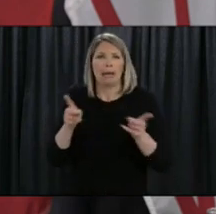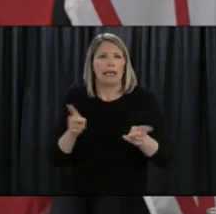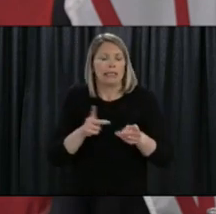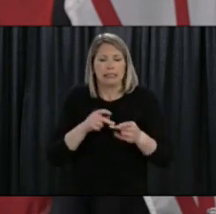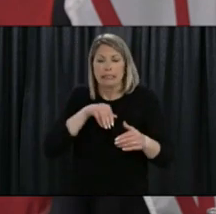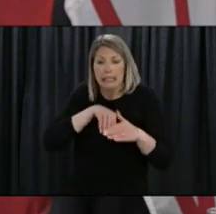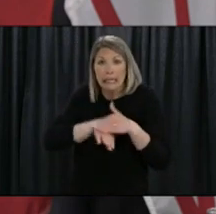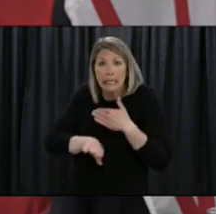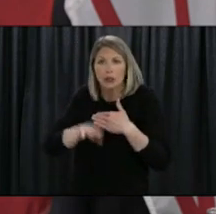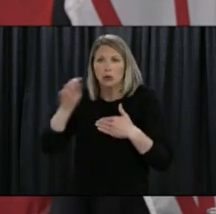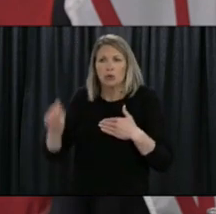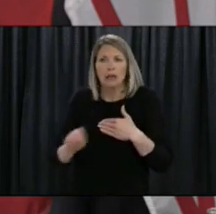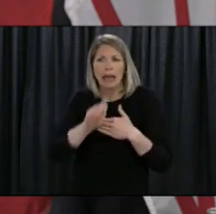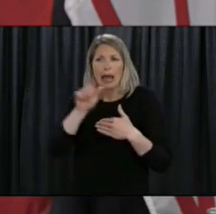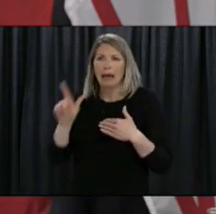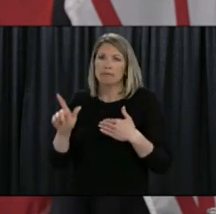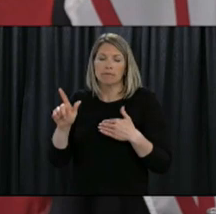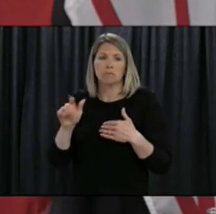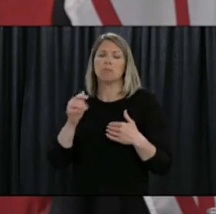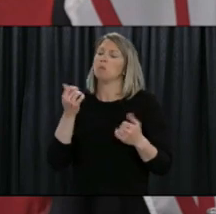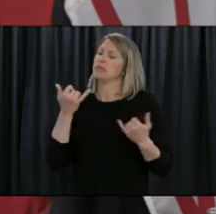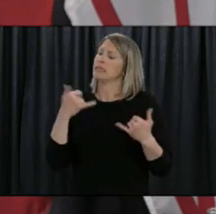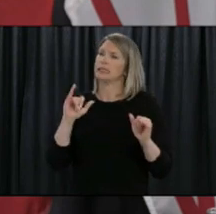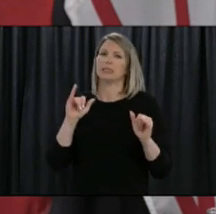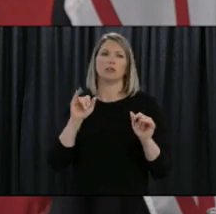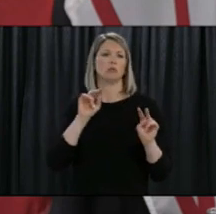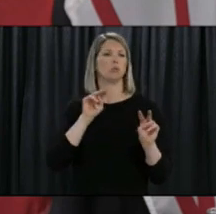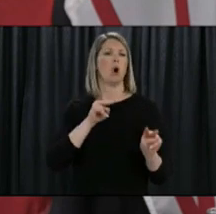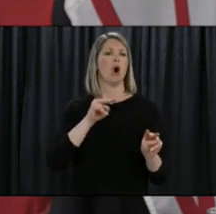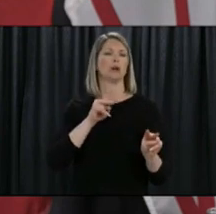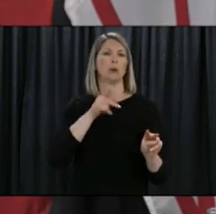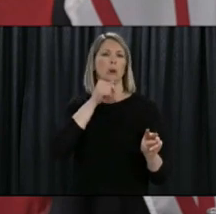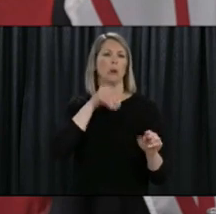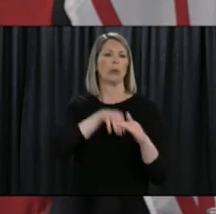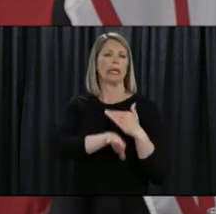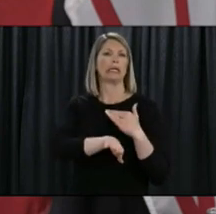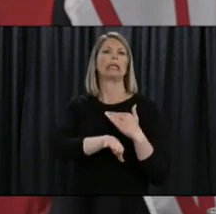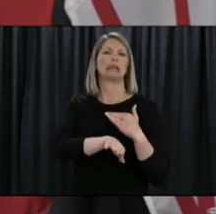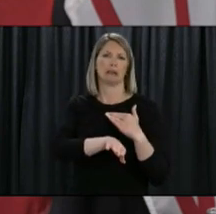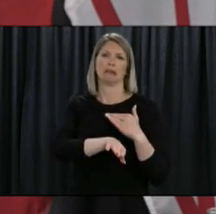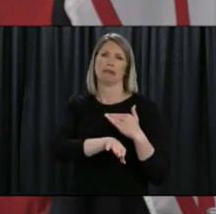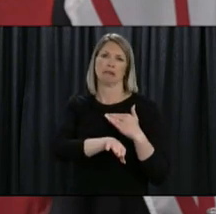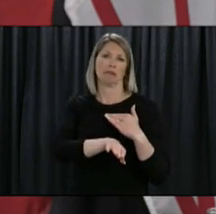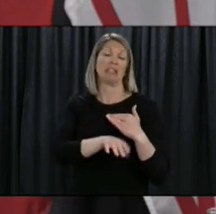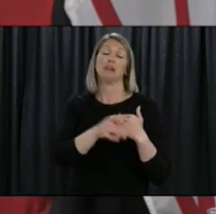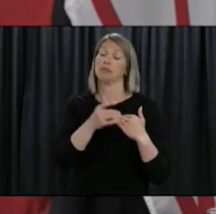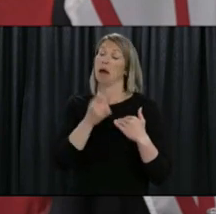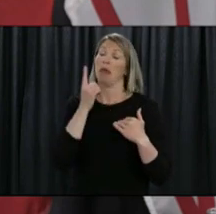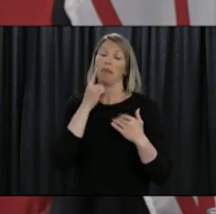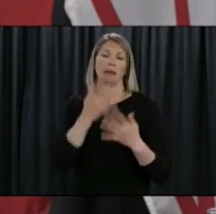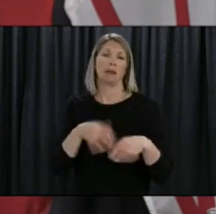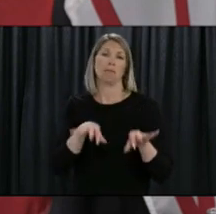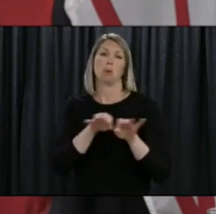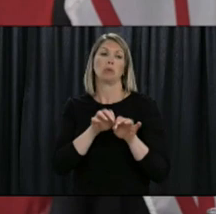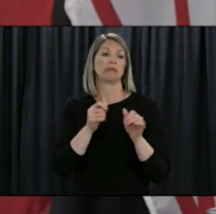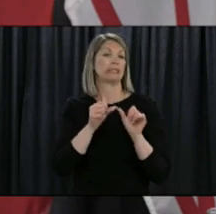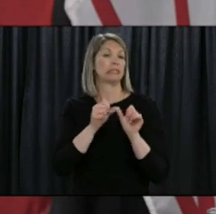Marina Atlantic including our airports so it's important we keep a presence at all our points of entry